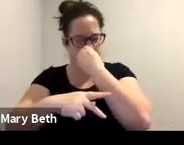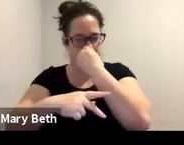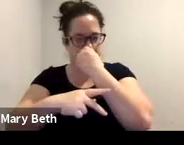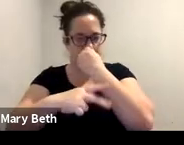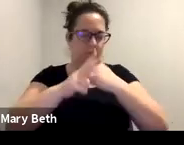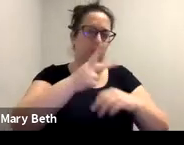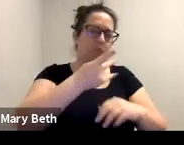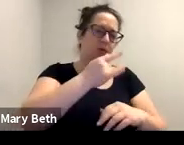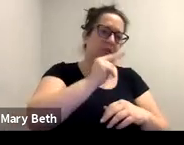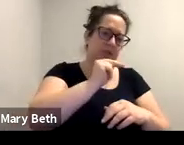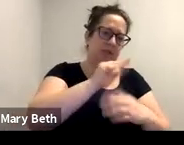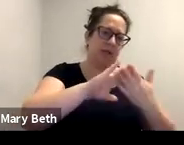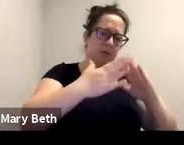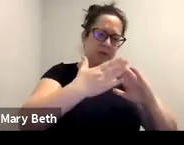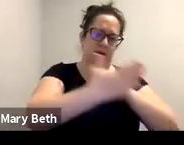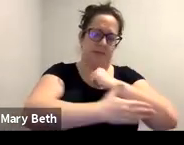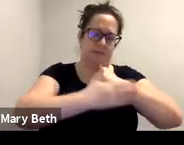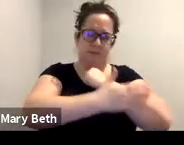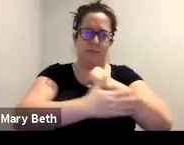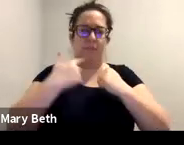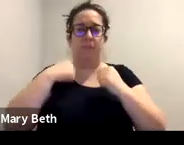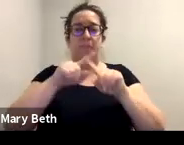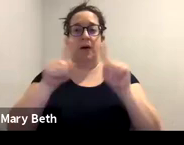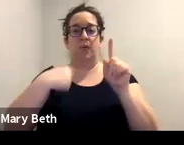in representing sexual assault survivors.